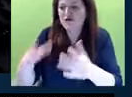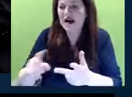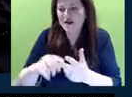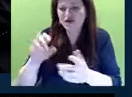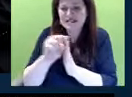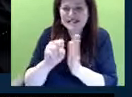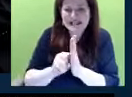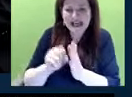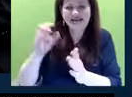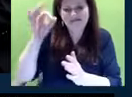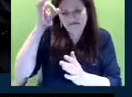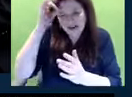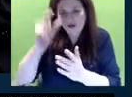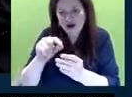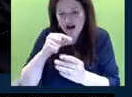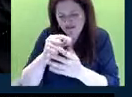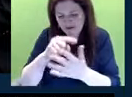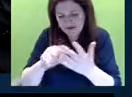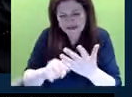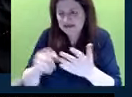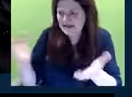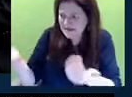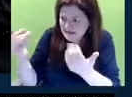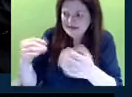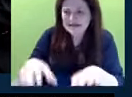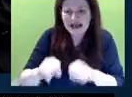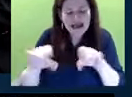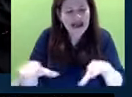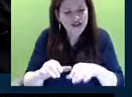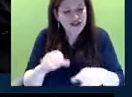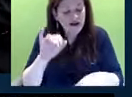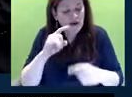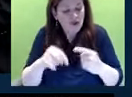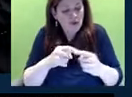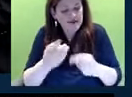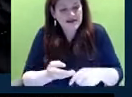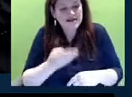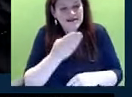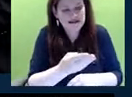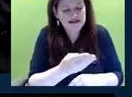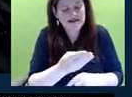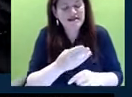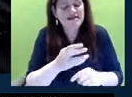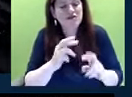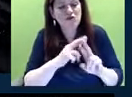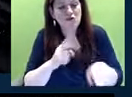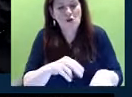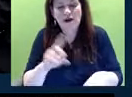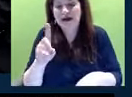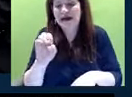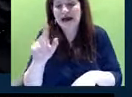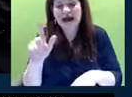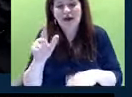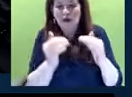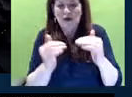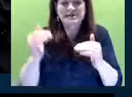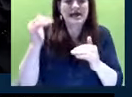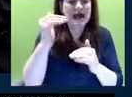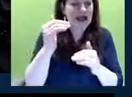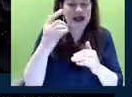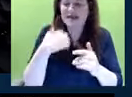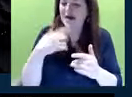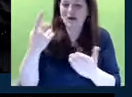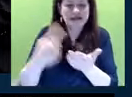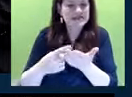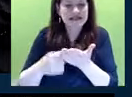government. But by that time this report was issued, Delaware as it typically is, was above the curve and was already having